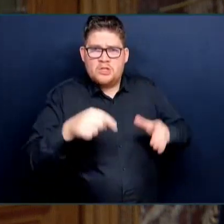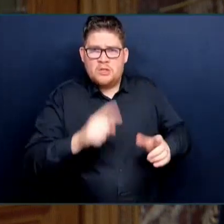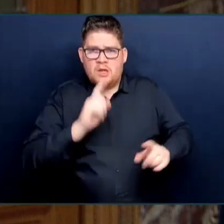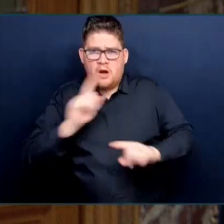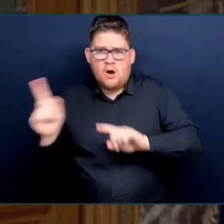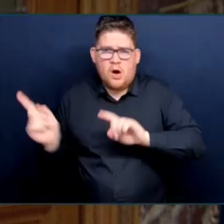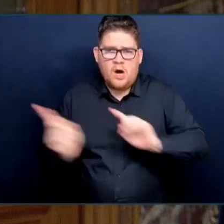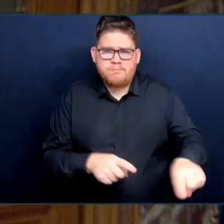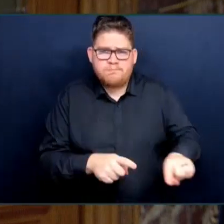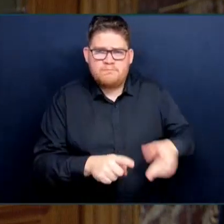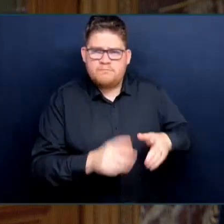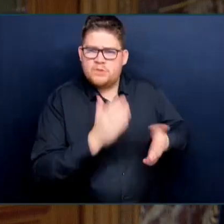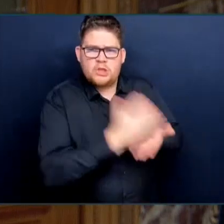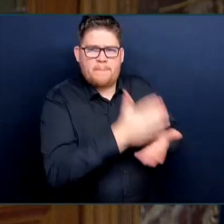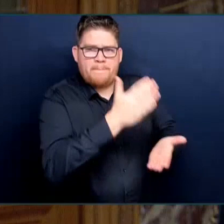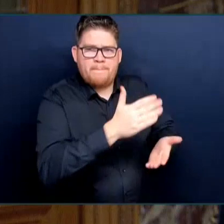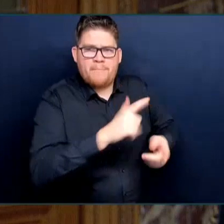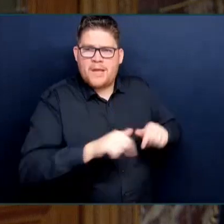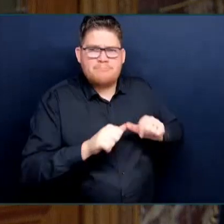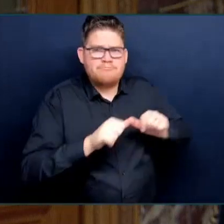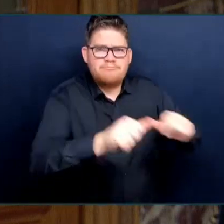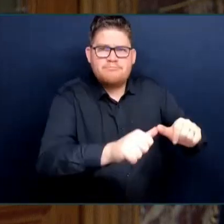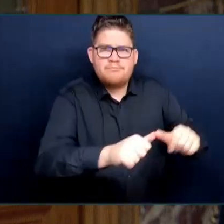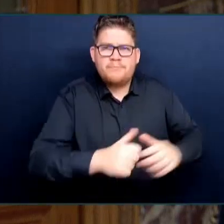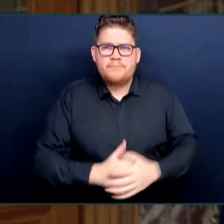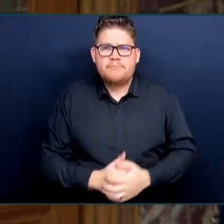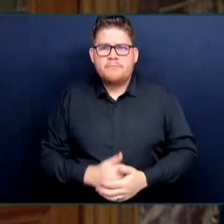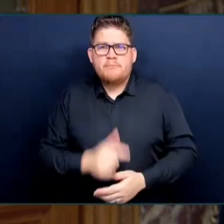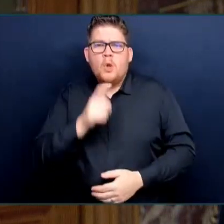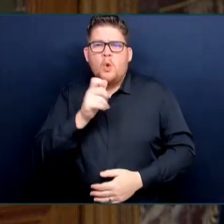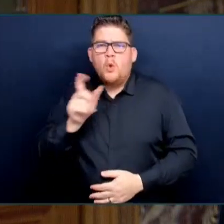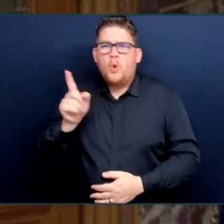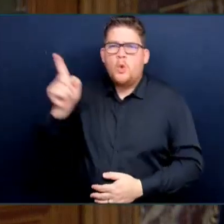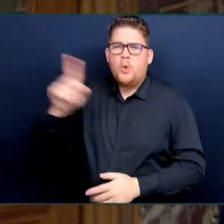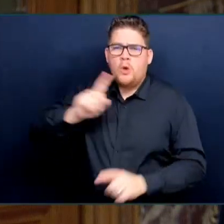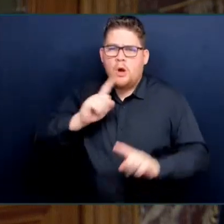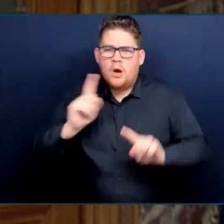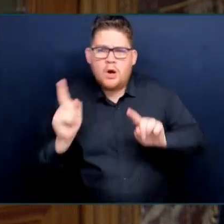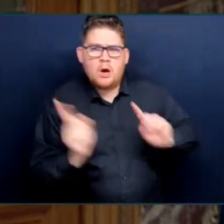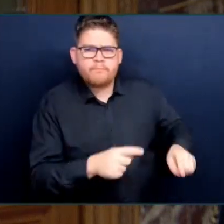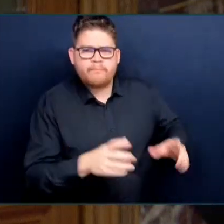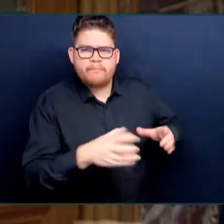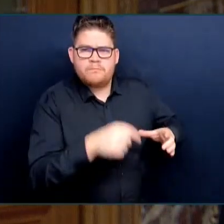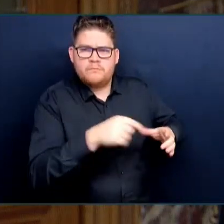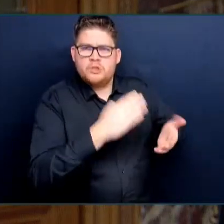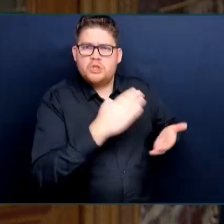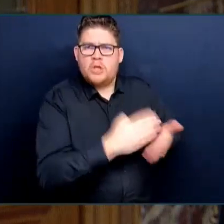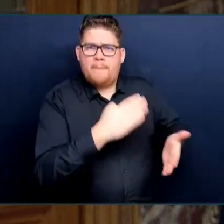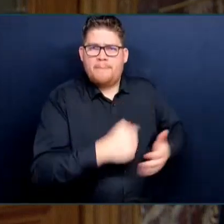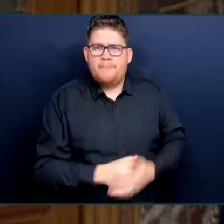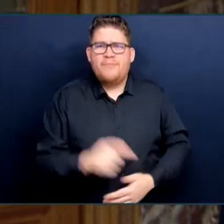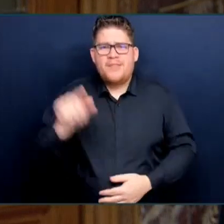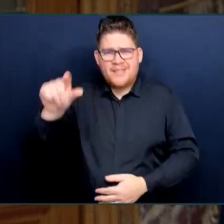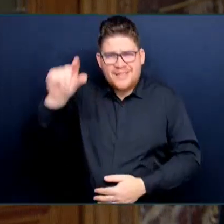those people to stop working on the legislation that was promised by this government to the people of British Columbia. My question